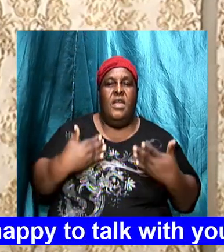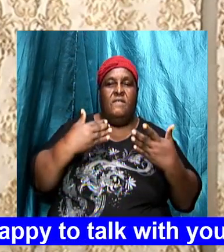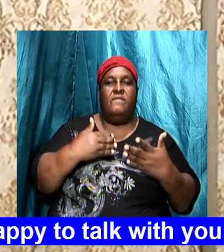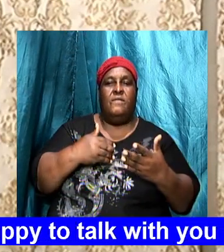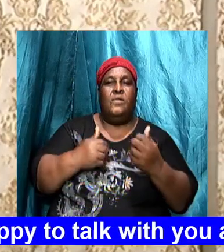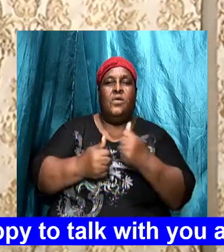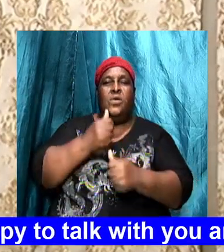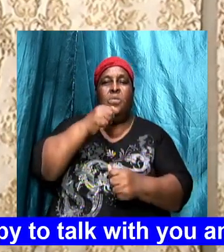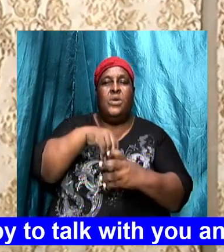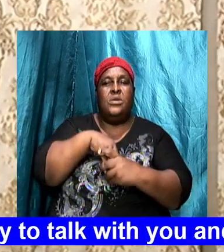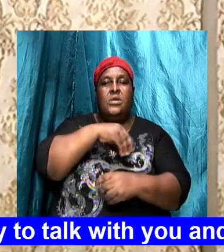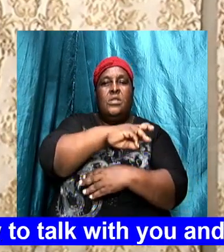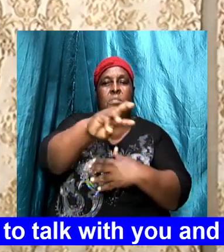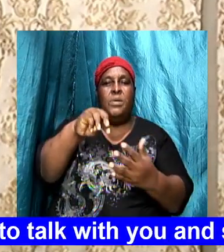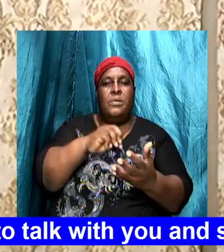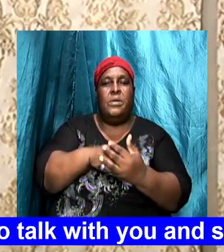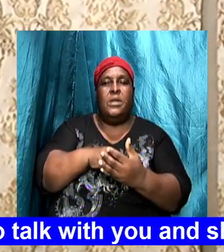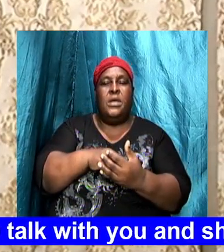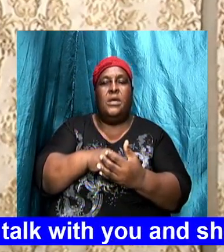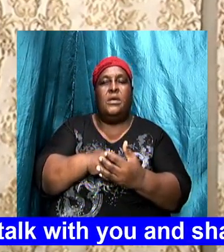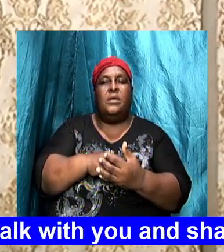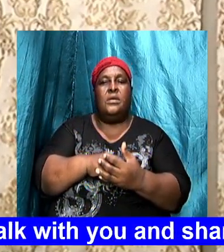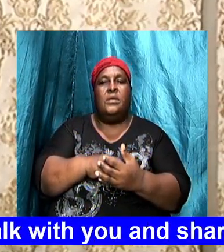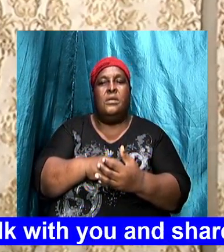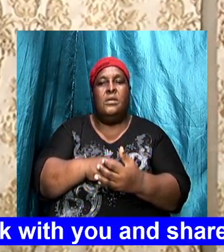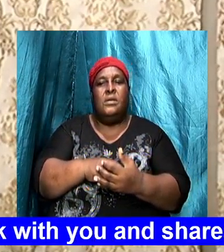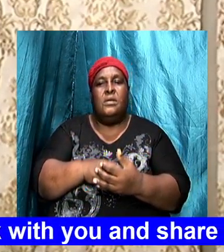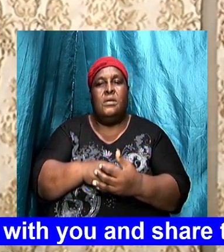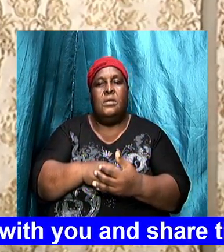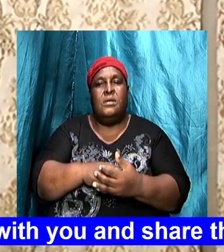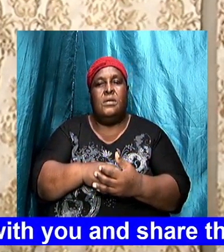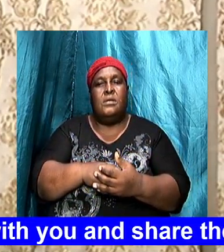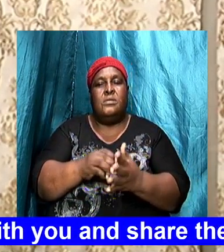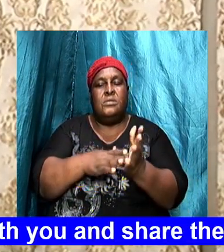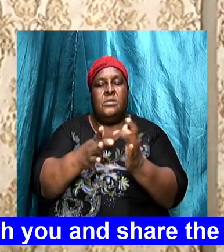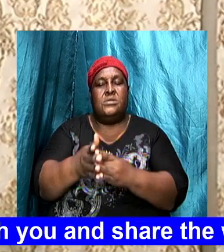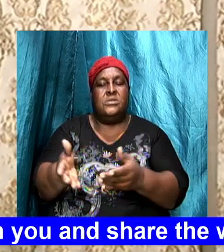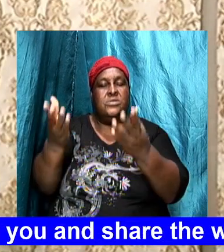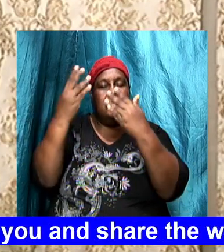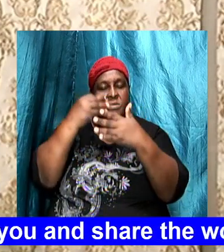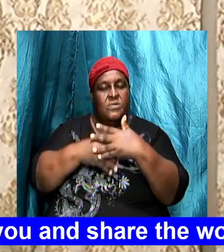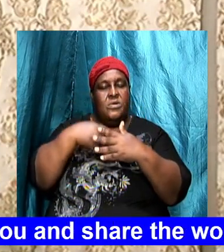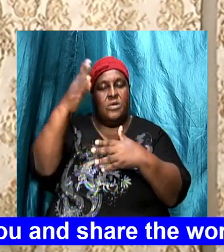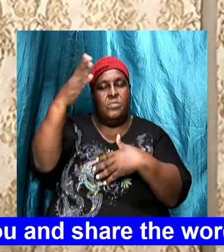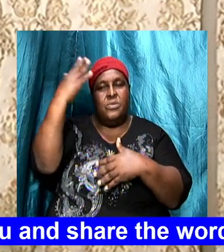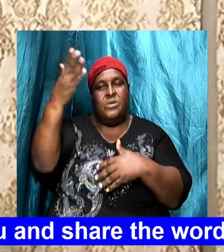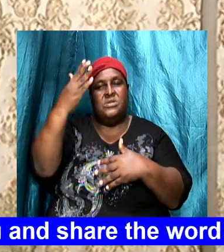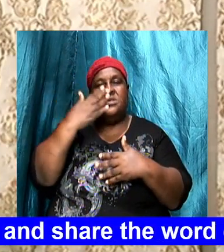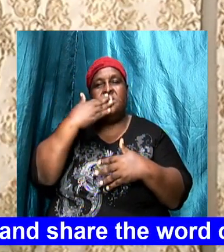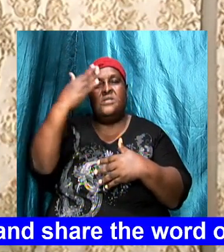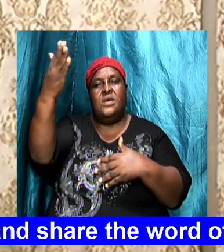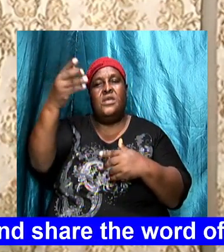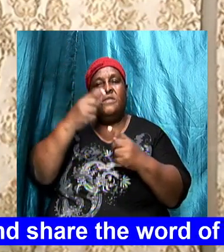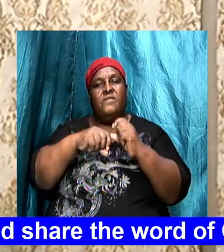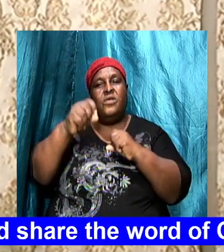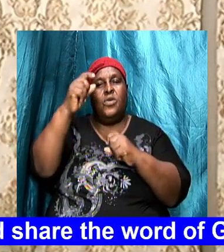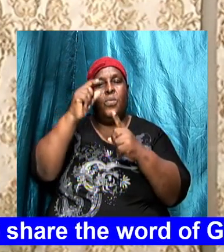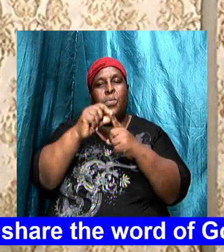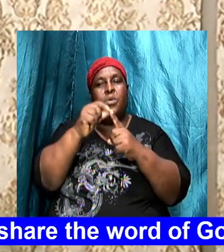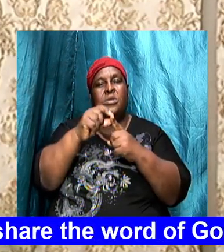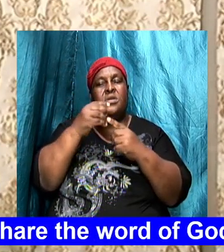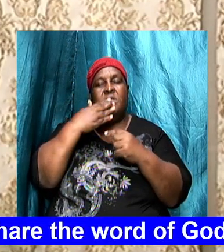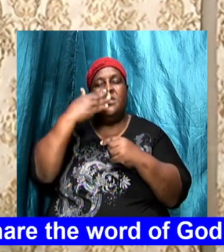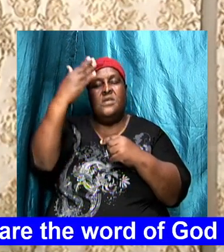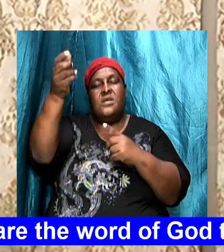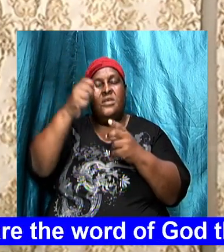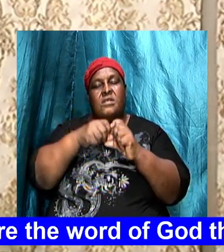God God bless you in Jesus name Father we come before your presence right now and we say thank you thank you for your words thank you for